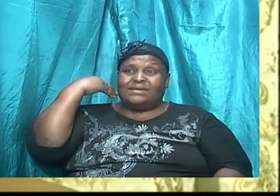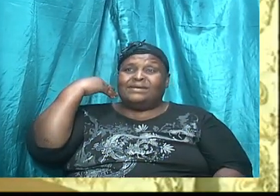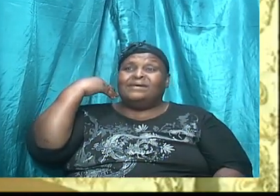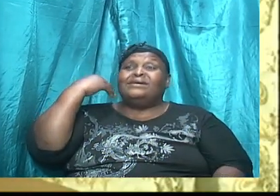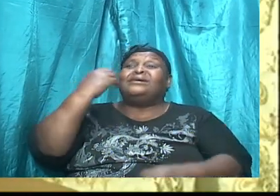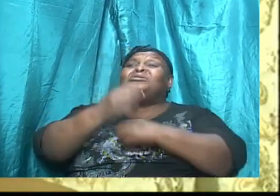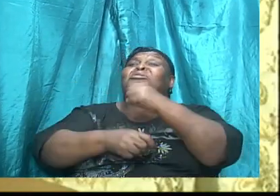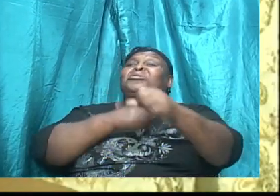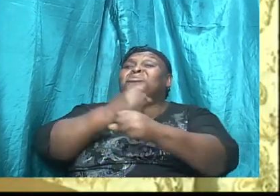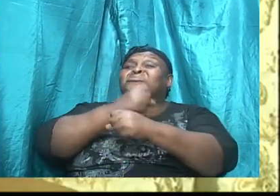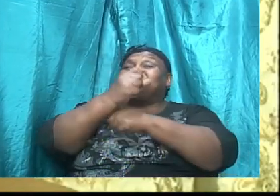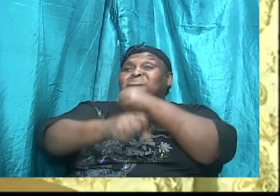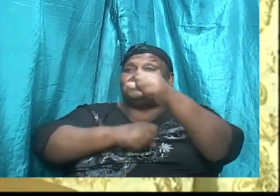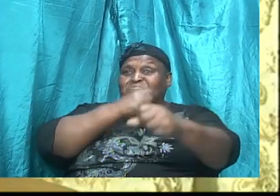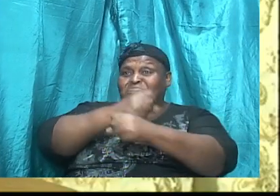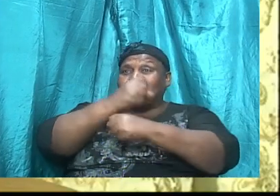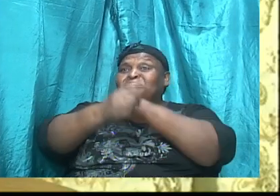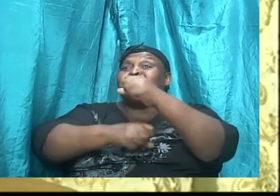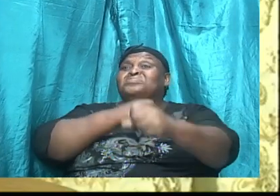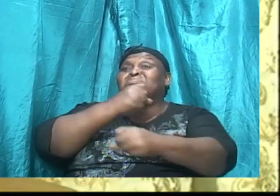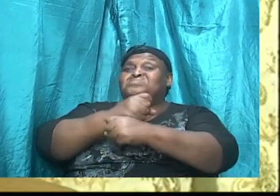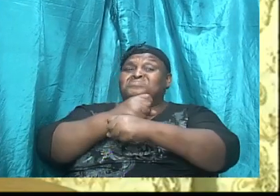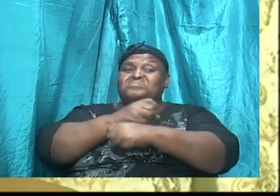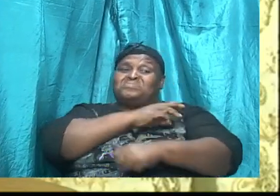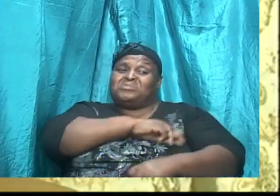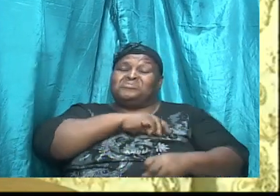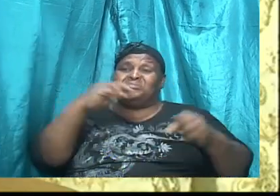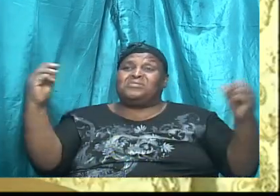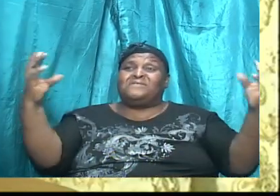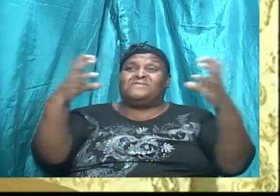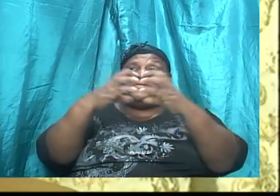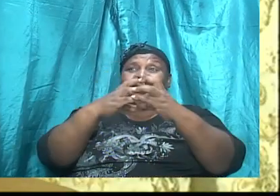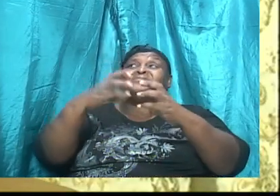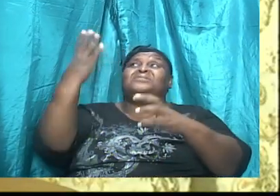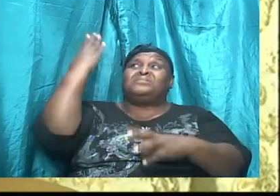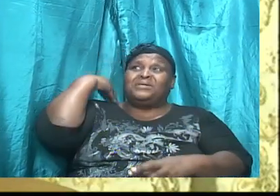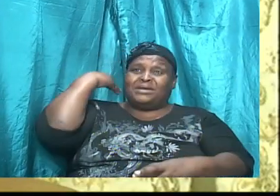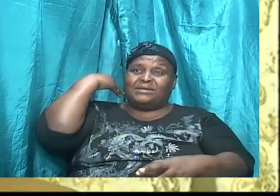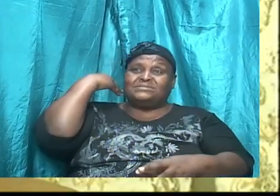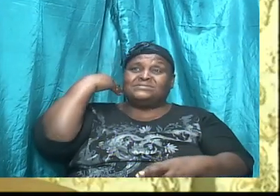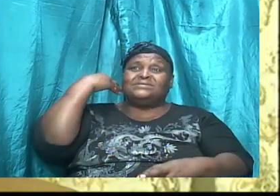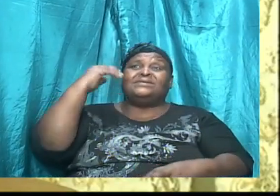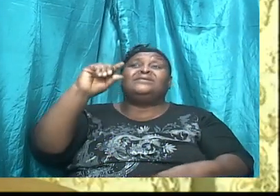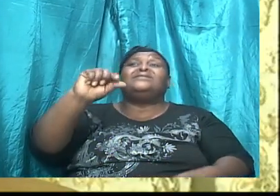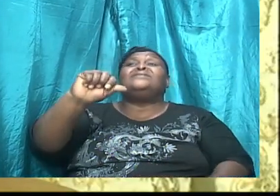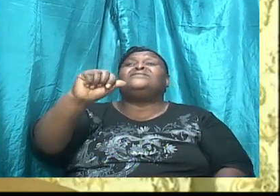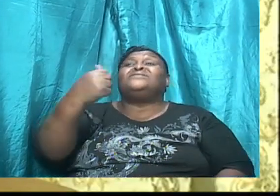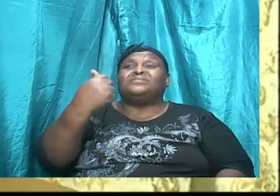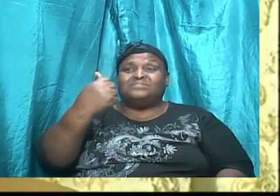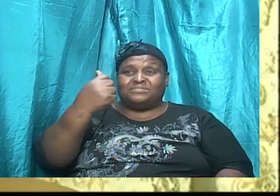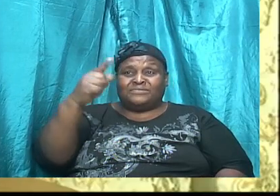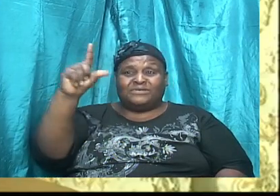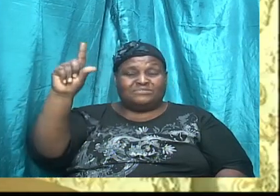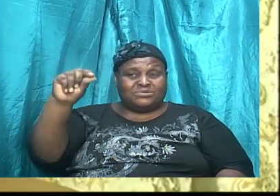of missions conventions, from 2010 to 2019,